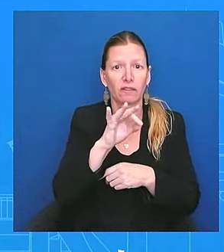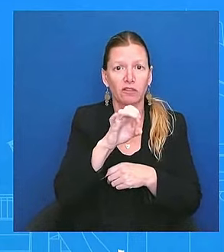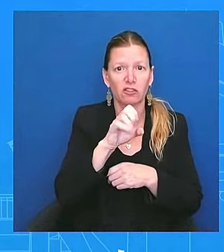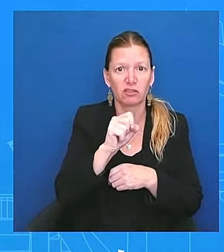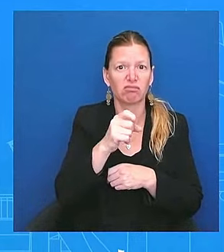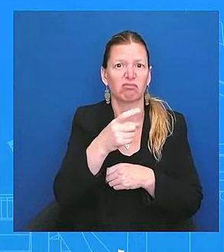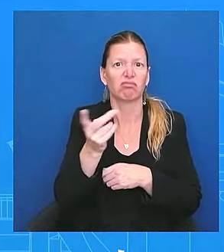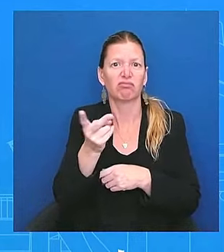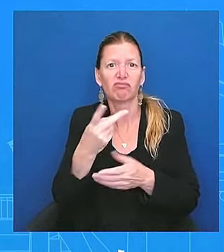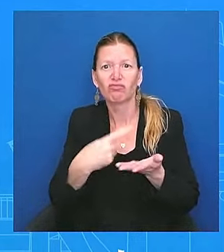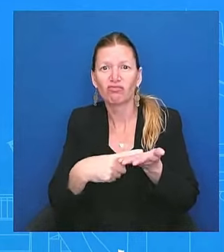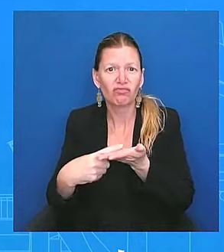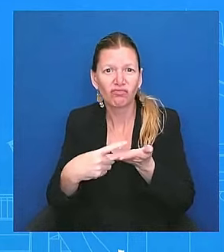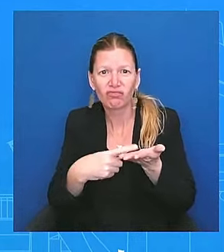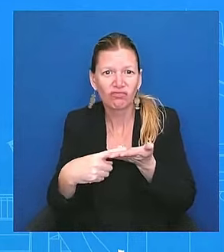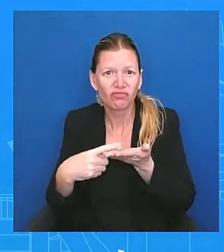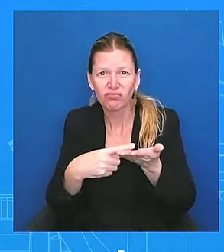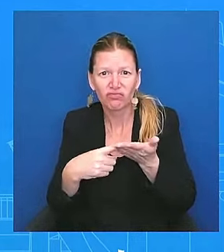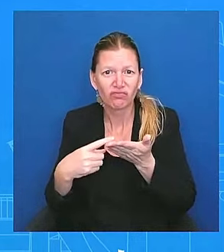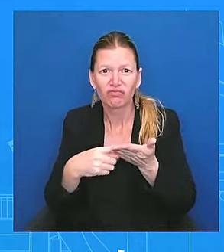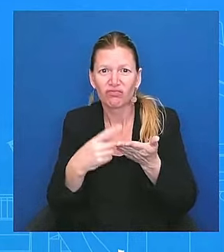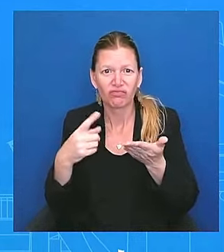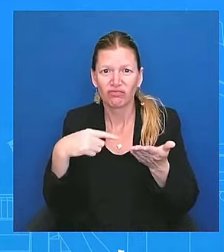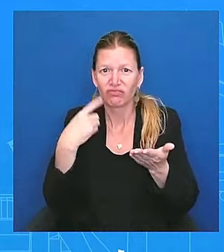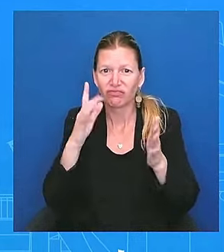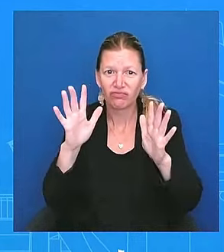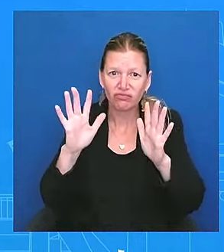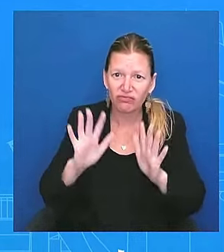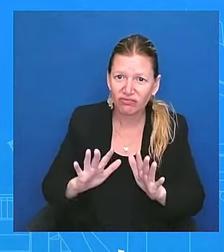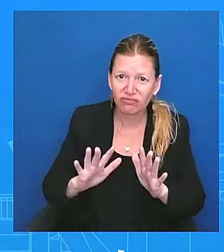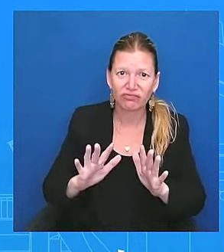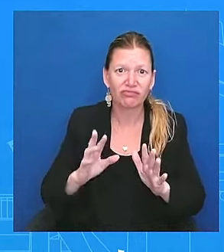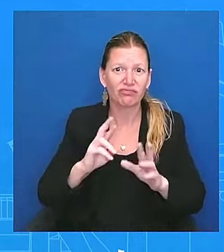on, on behalf of the American people. Okay. Thank you. Hi.